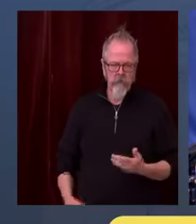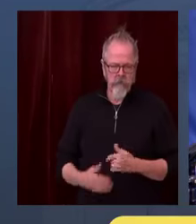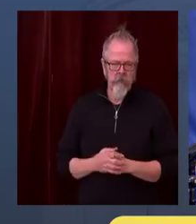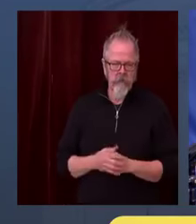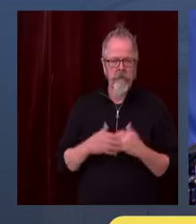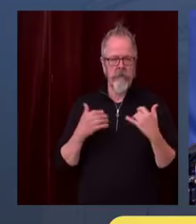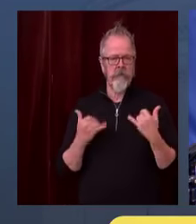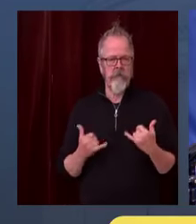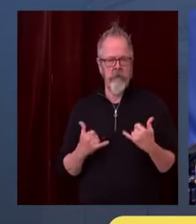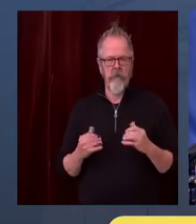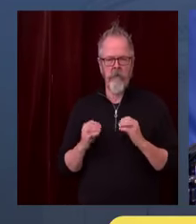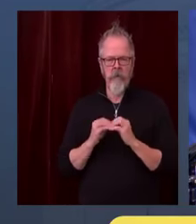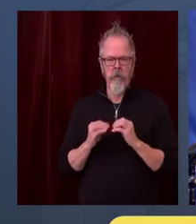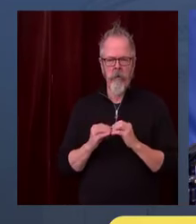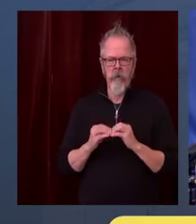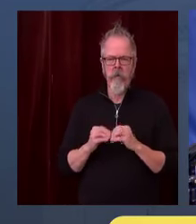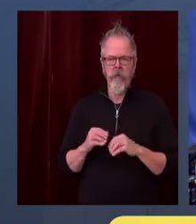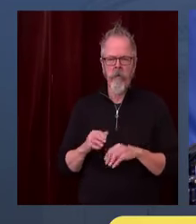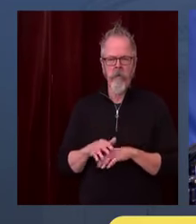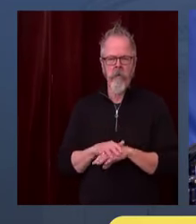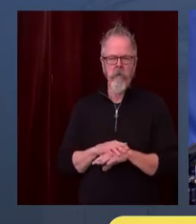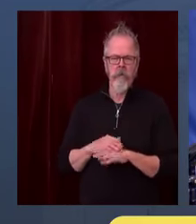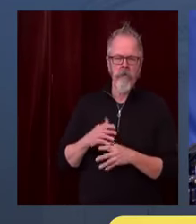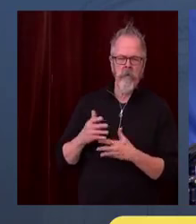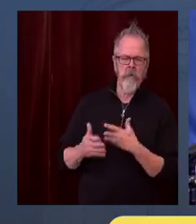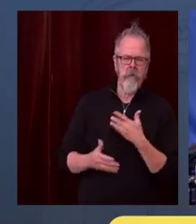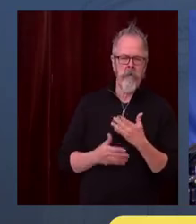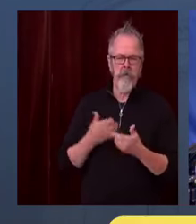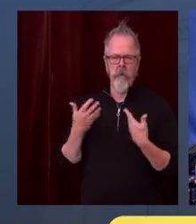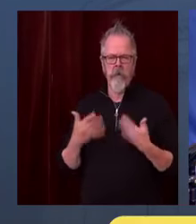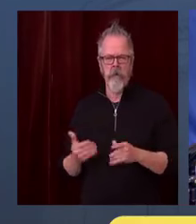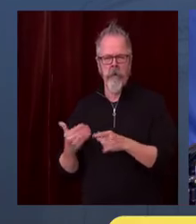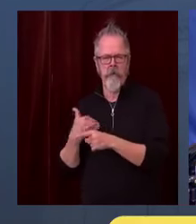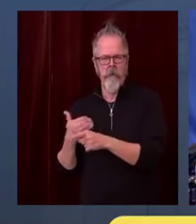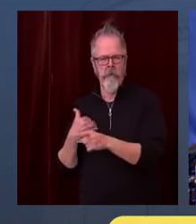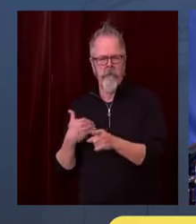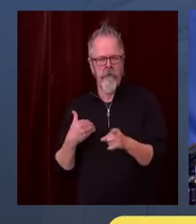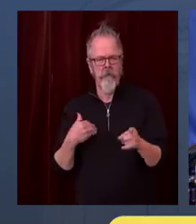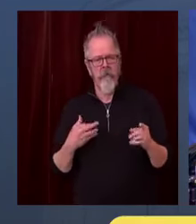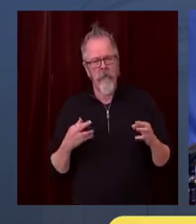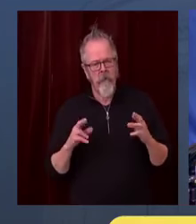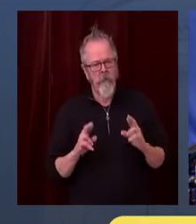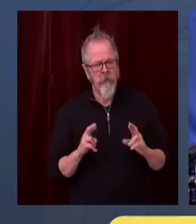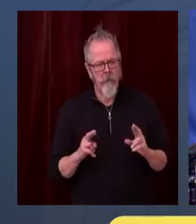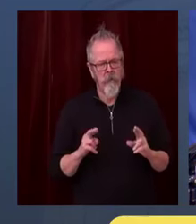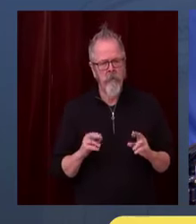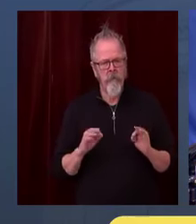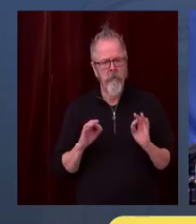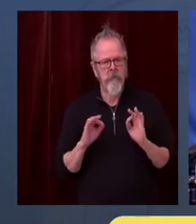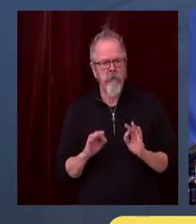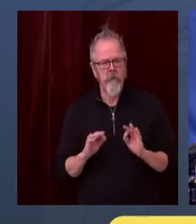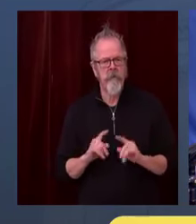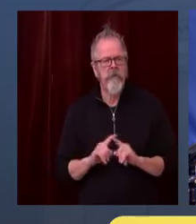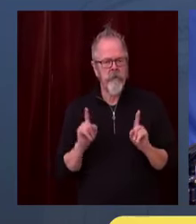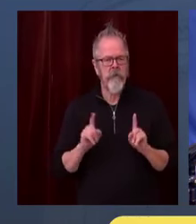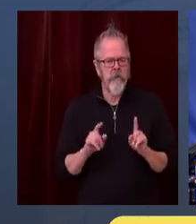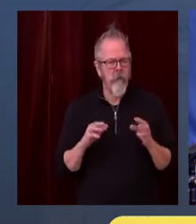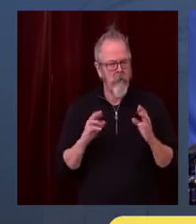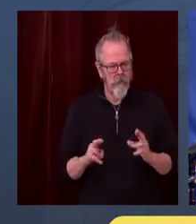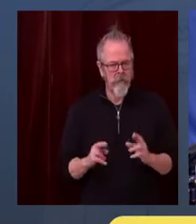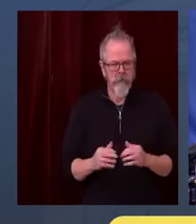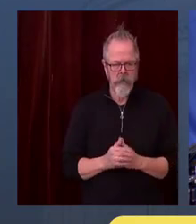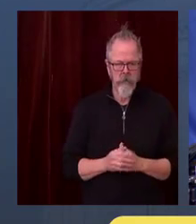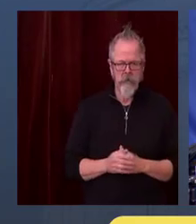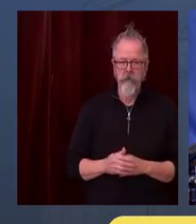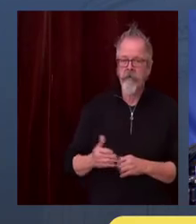we did in March, our March stay-at-home order was much more restrictive than this and caused much